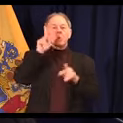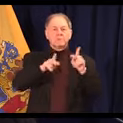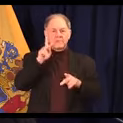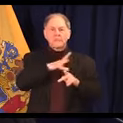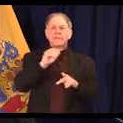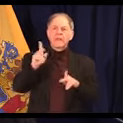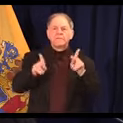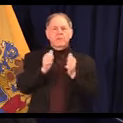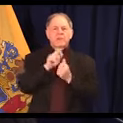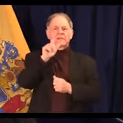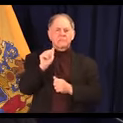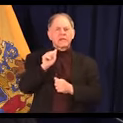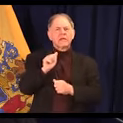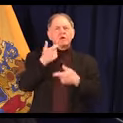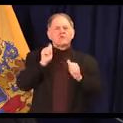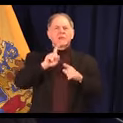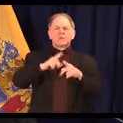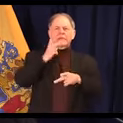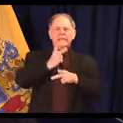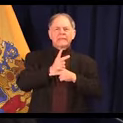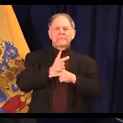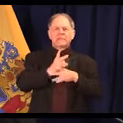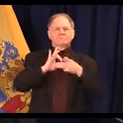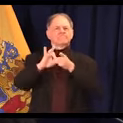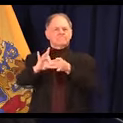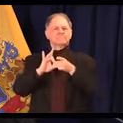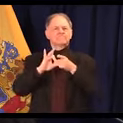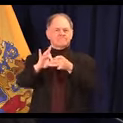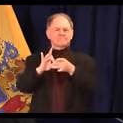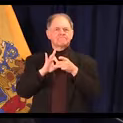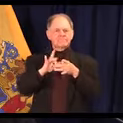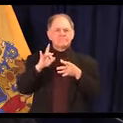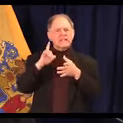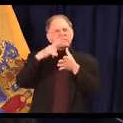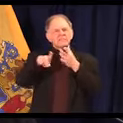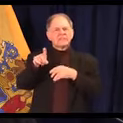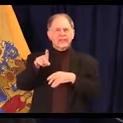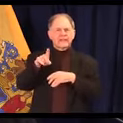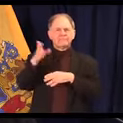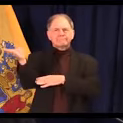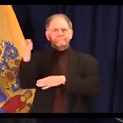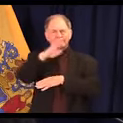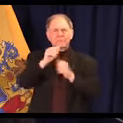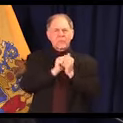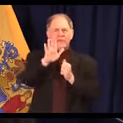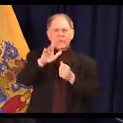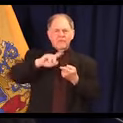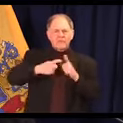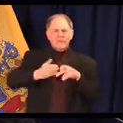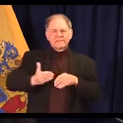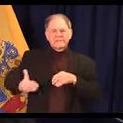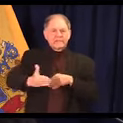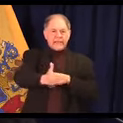the best you can, a real sense of community. Check in daily with each other. Technology today supports more